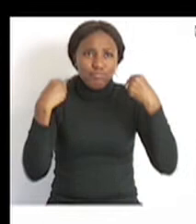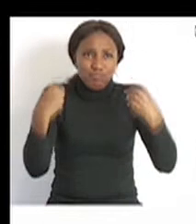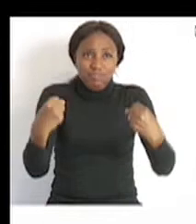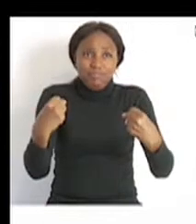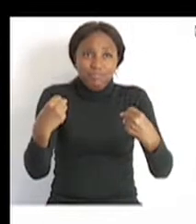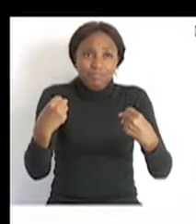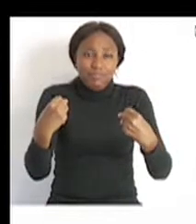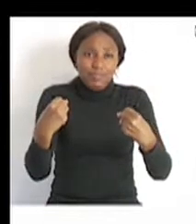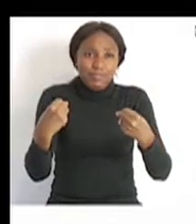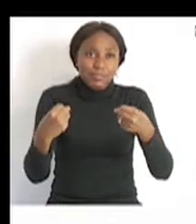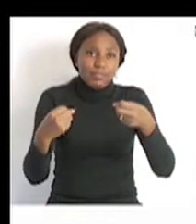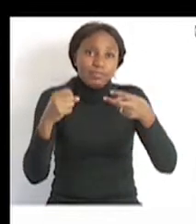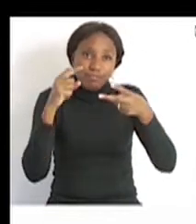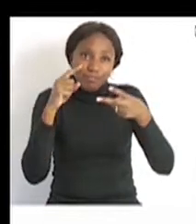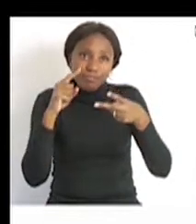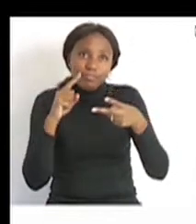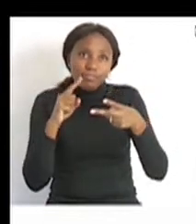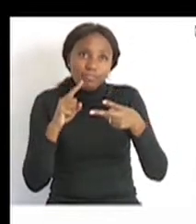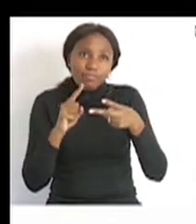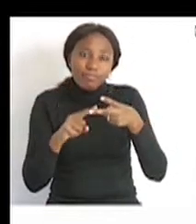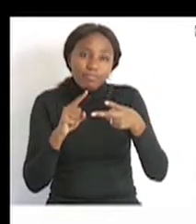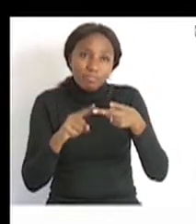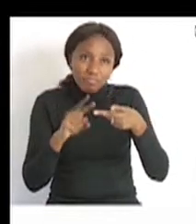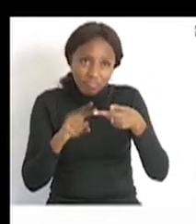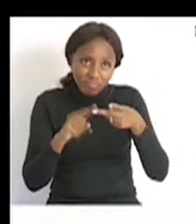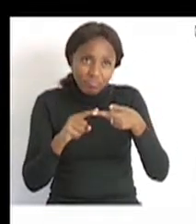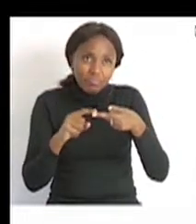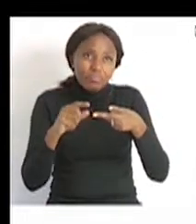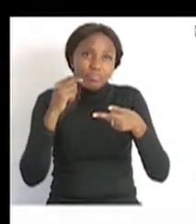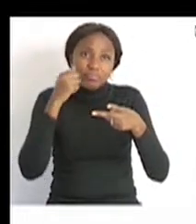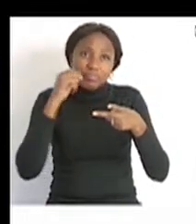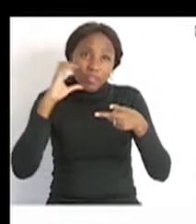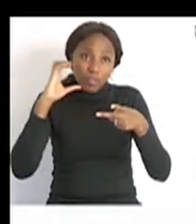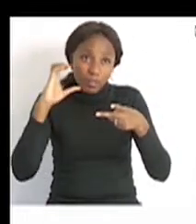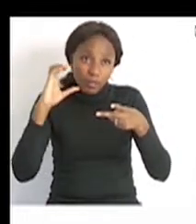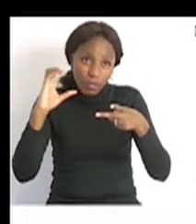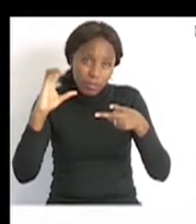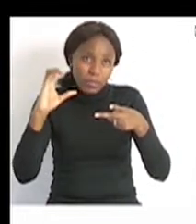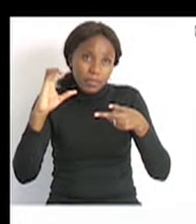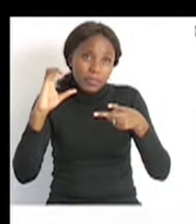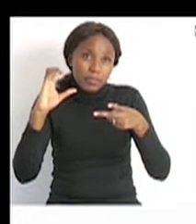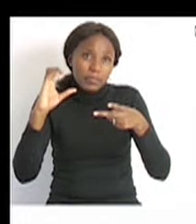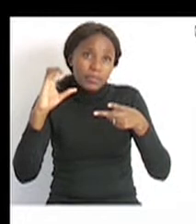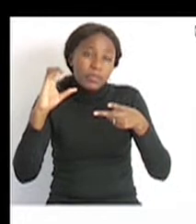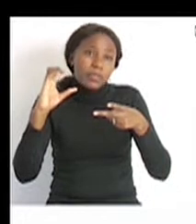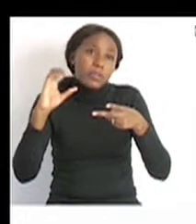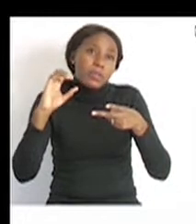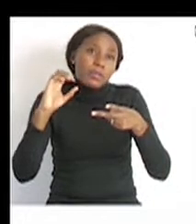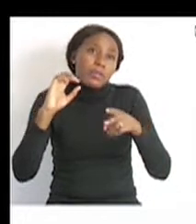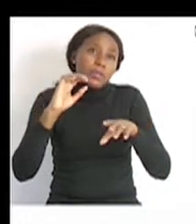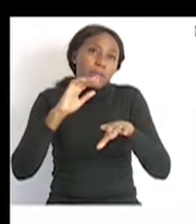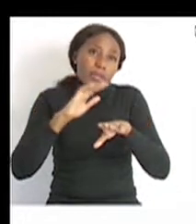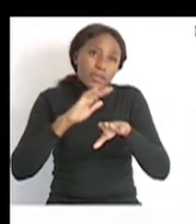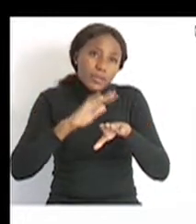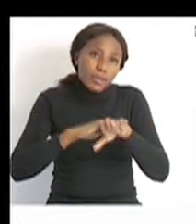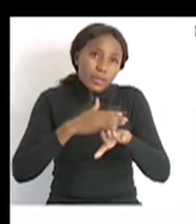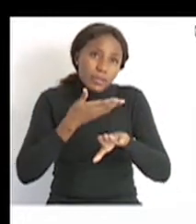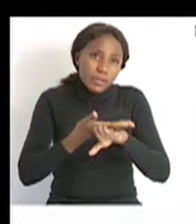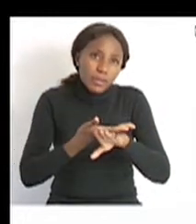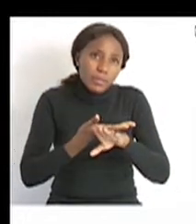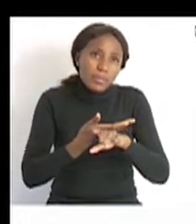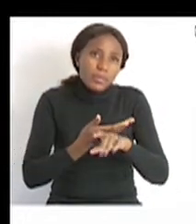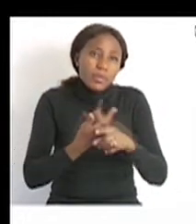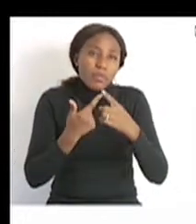energy. And then we also have complex carbohydrates. Another word for that is starches. And we get that from